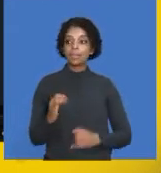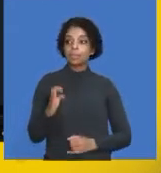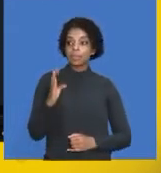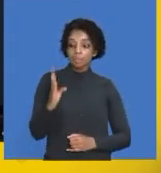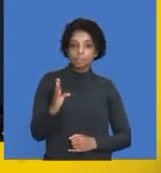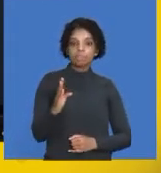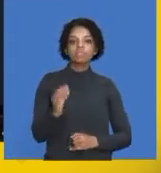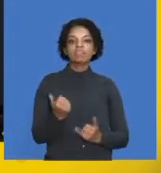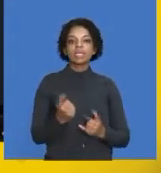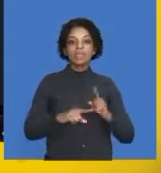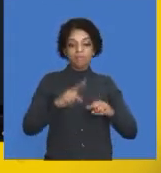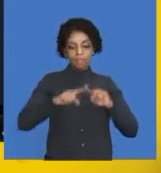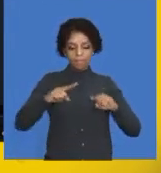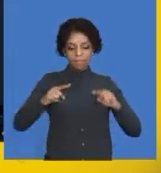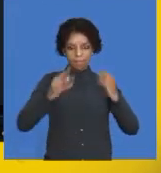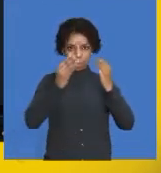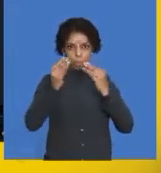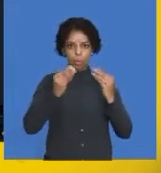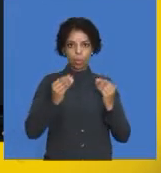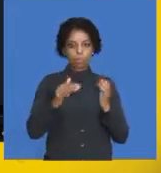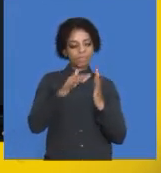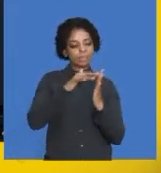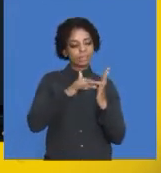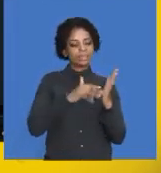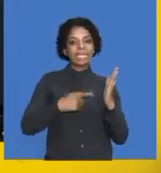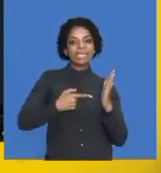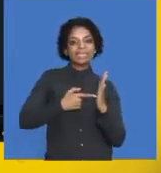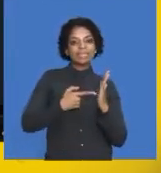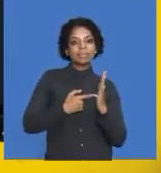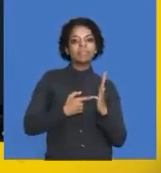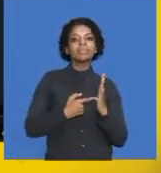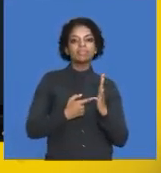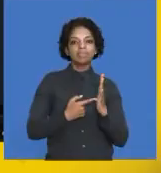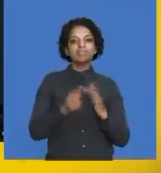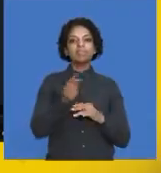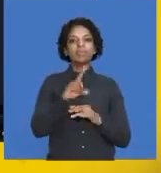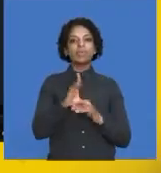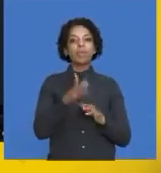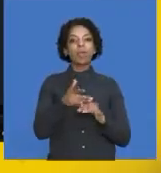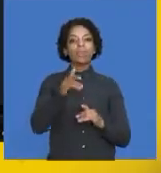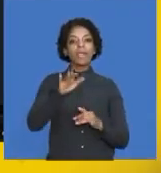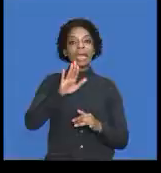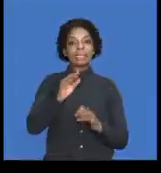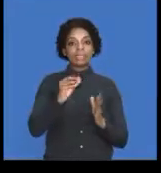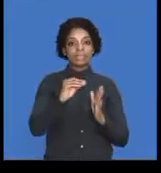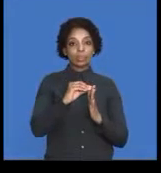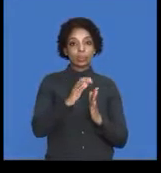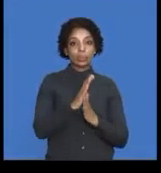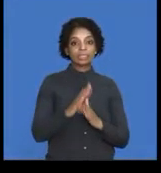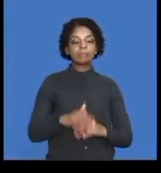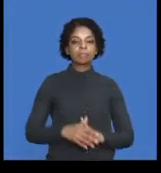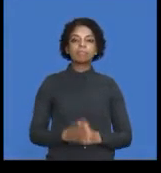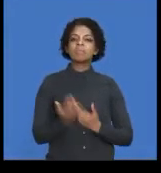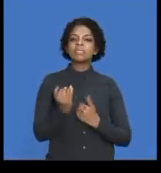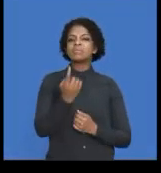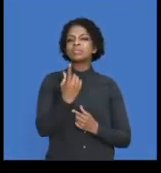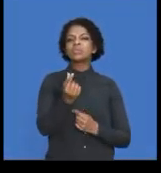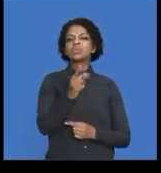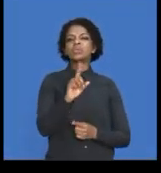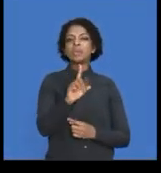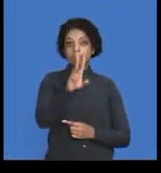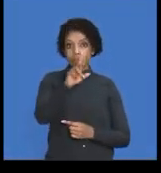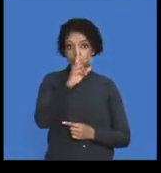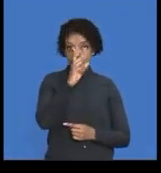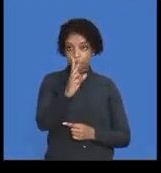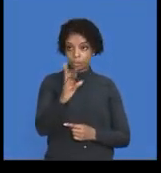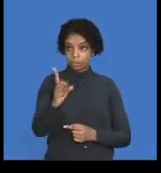of the production cost statement, which is your factory overheads note. What are we expected to do here? Watch.